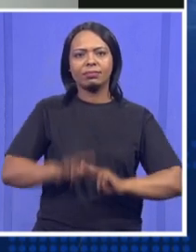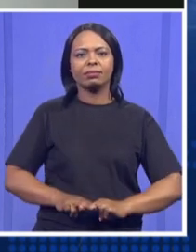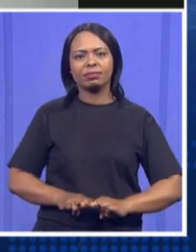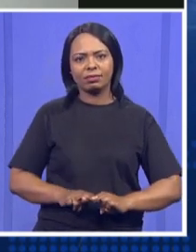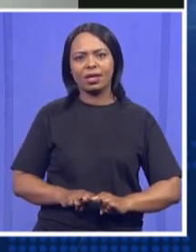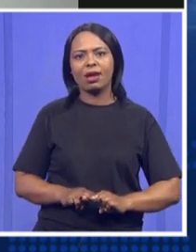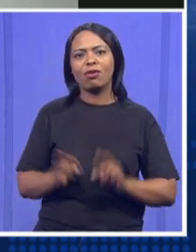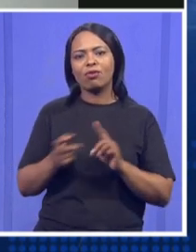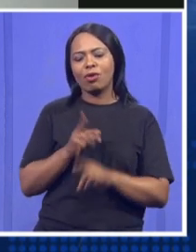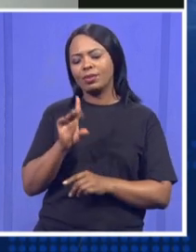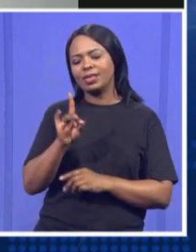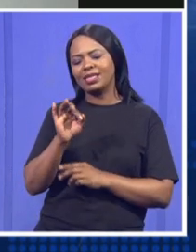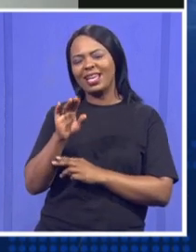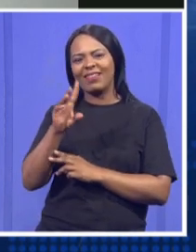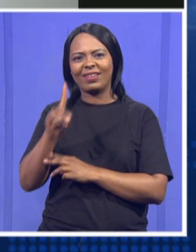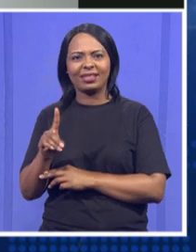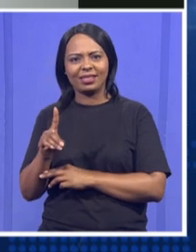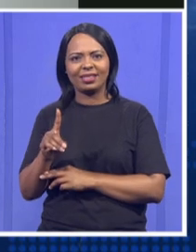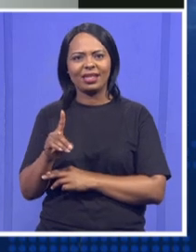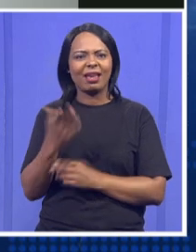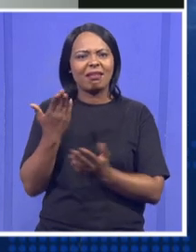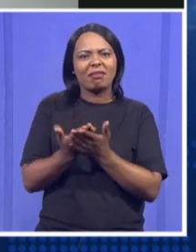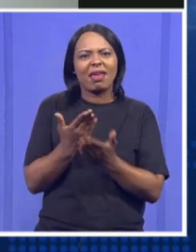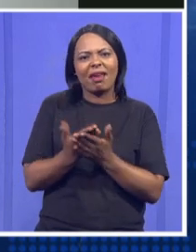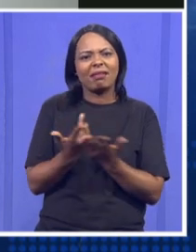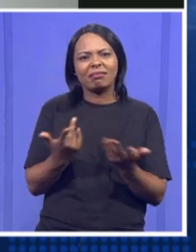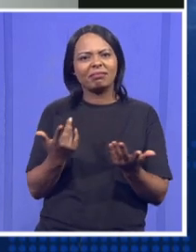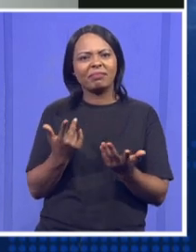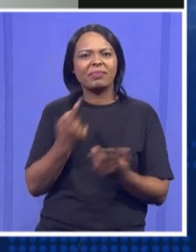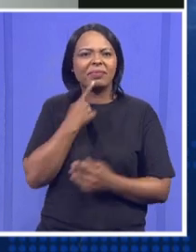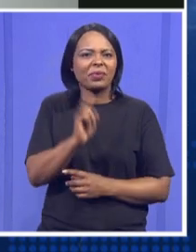can we read from that for the new Premier?